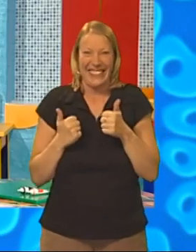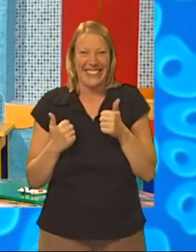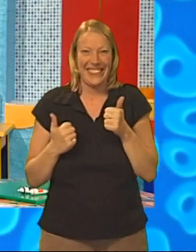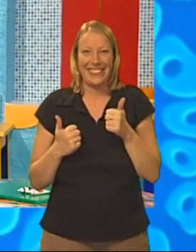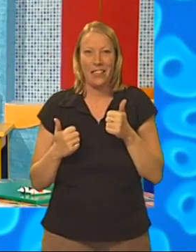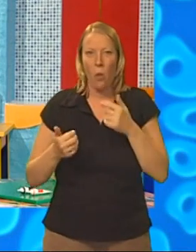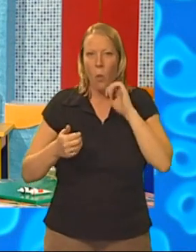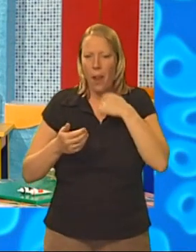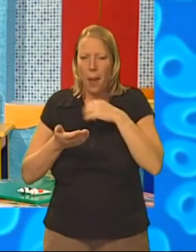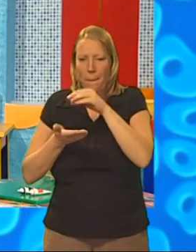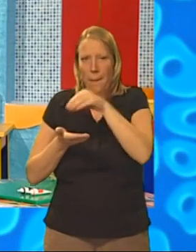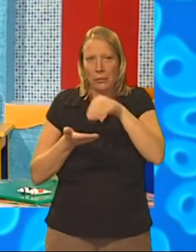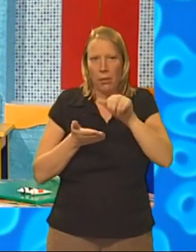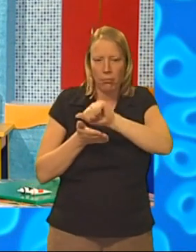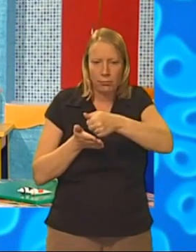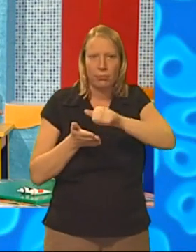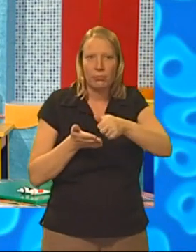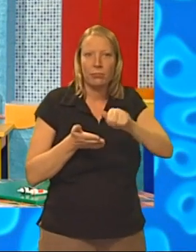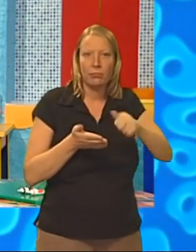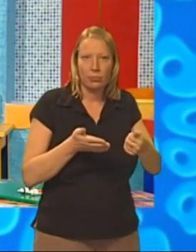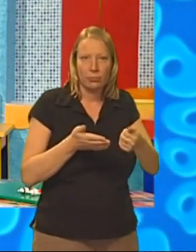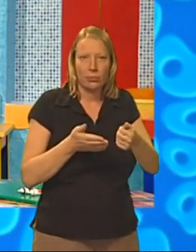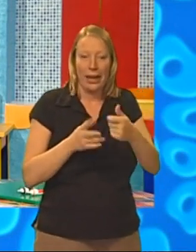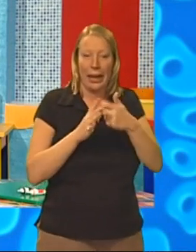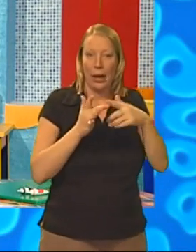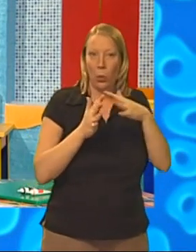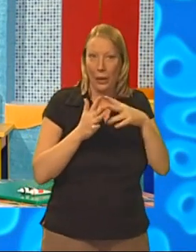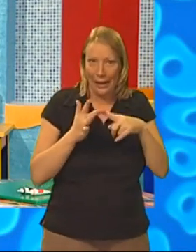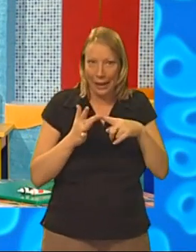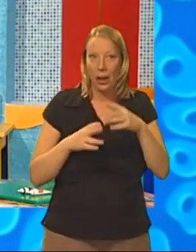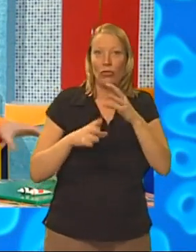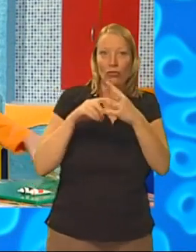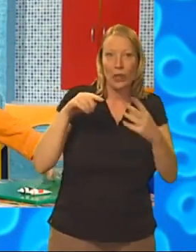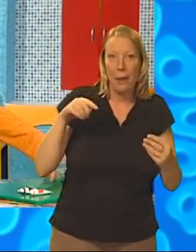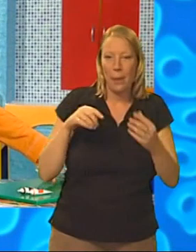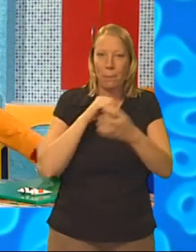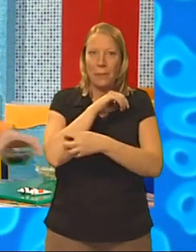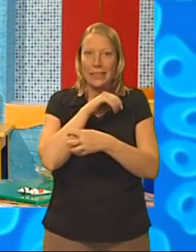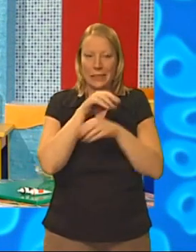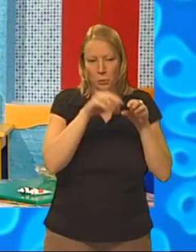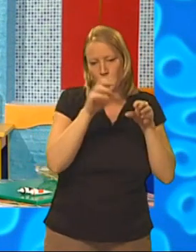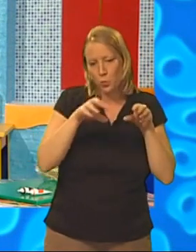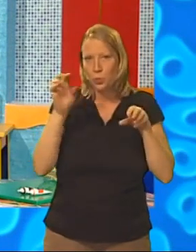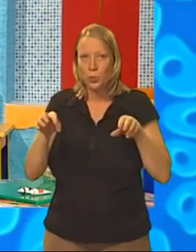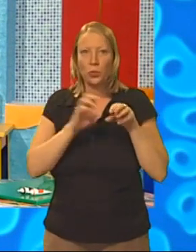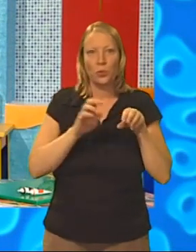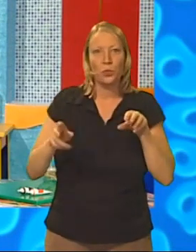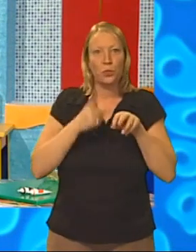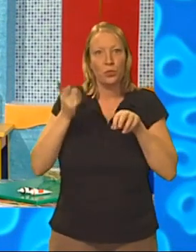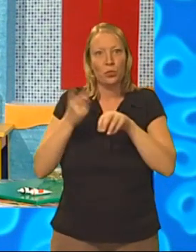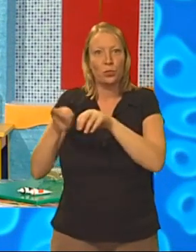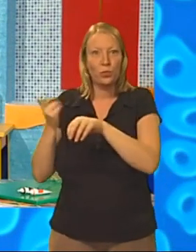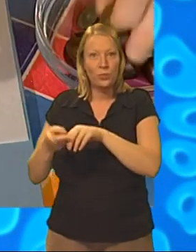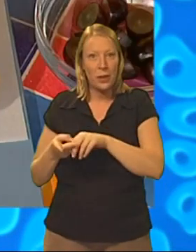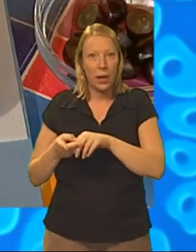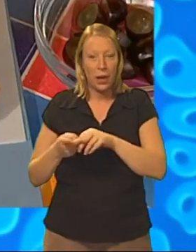Now we're going to make a pattern with the grapes, kiwi fruit and biscuits. Okay? First of all, we're going to put the grapes together